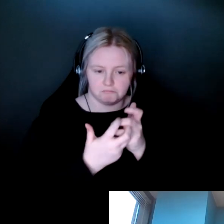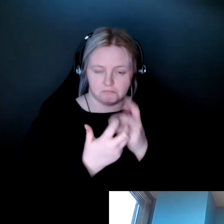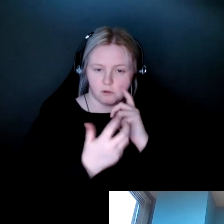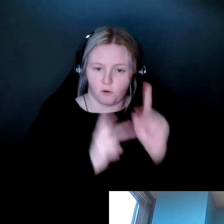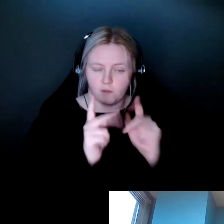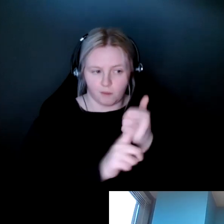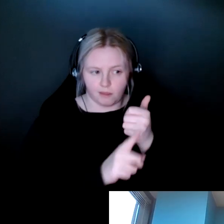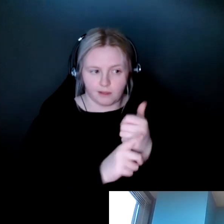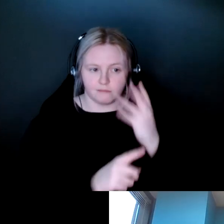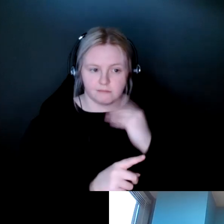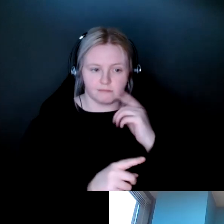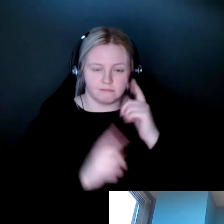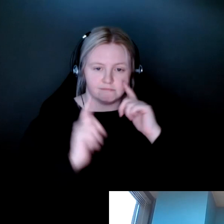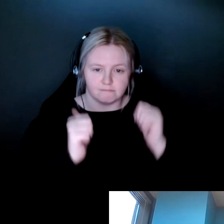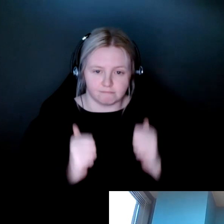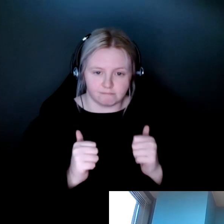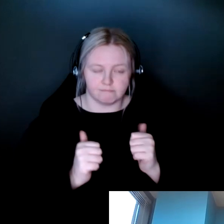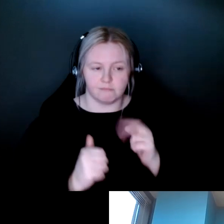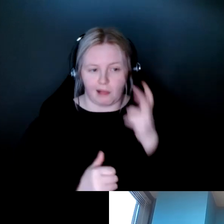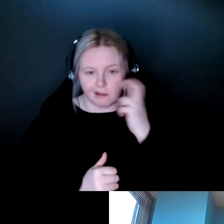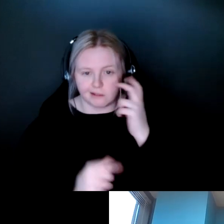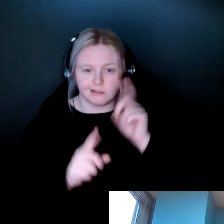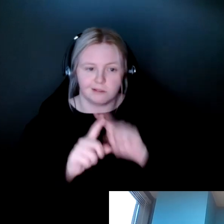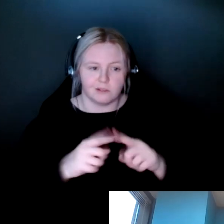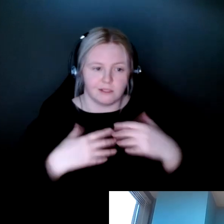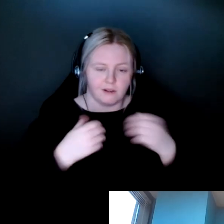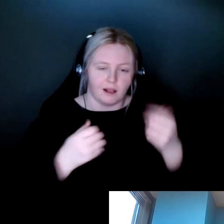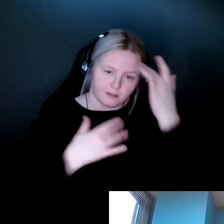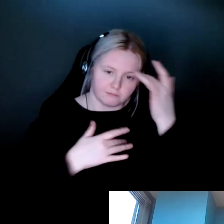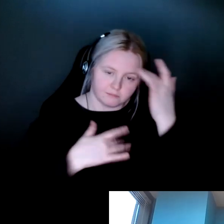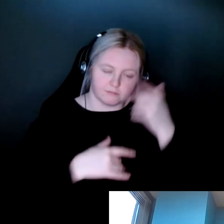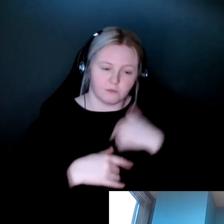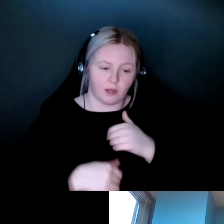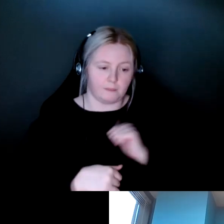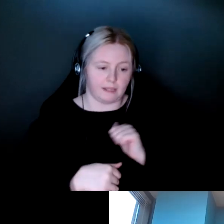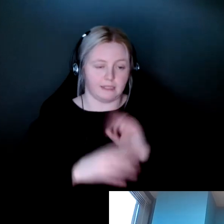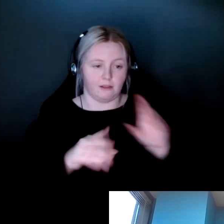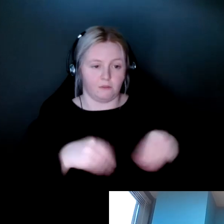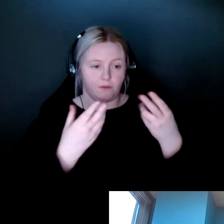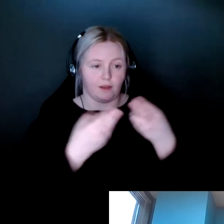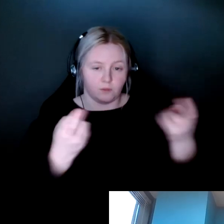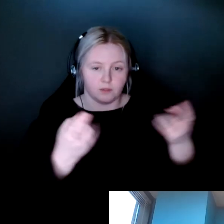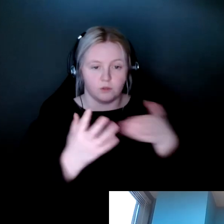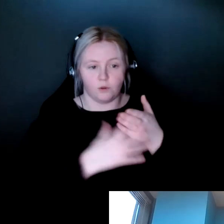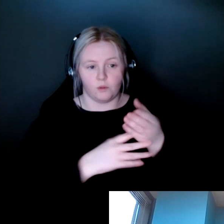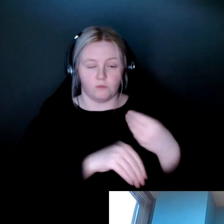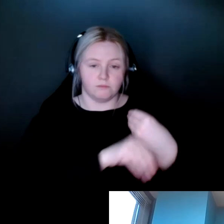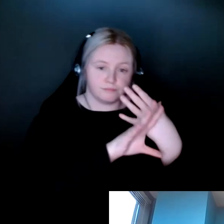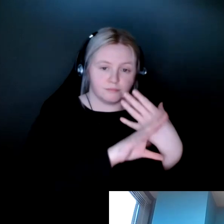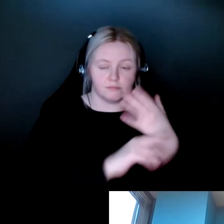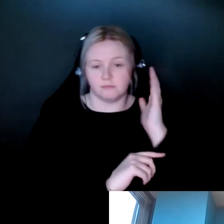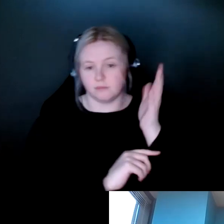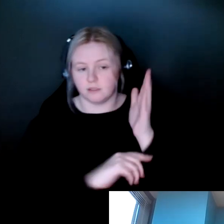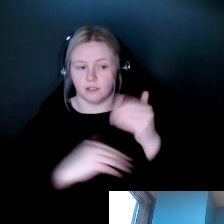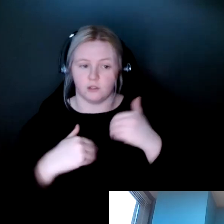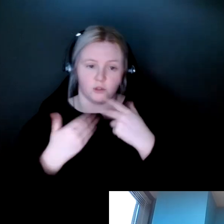with vision health conditions. And I have the wonderful job of helping provide those resources through webinars or youth program, online